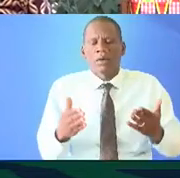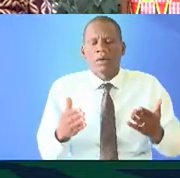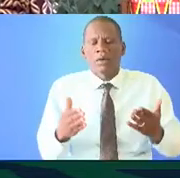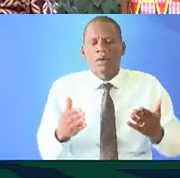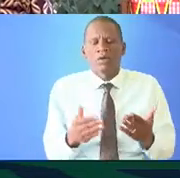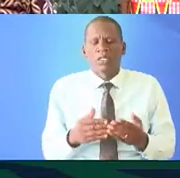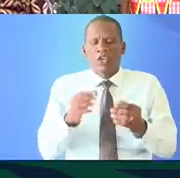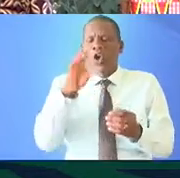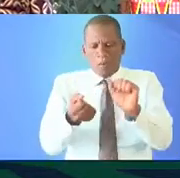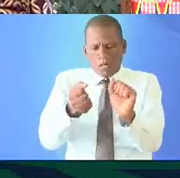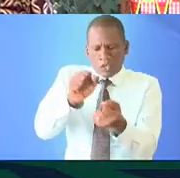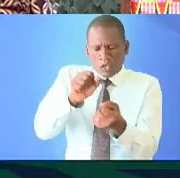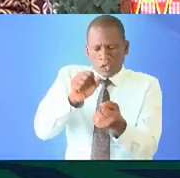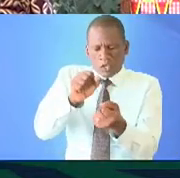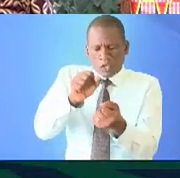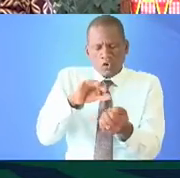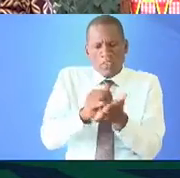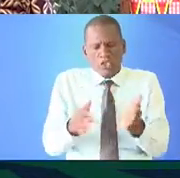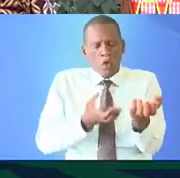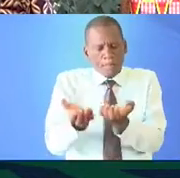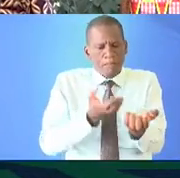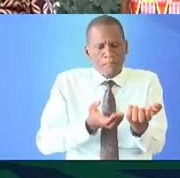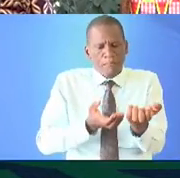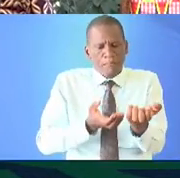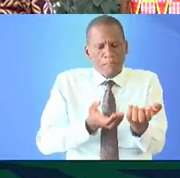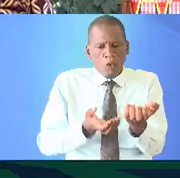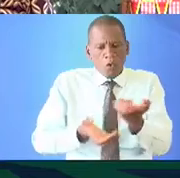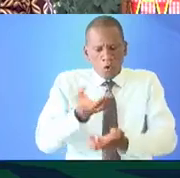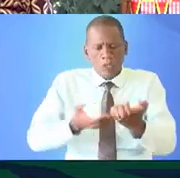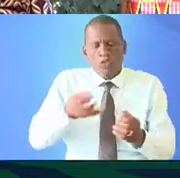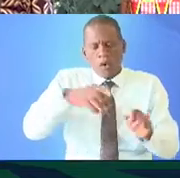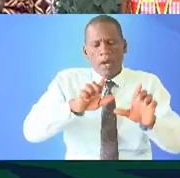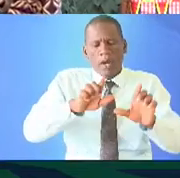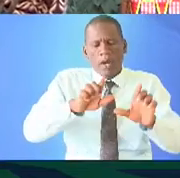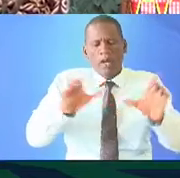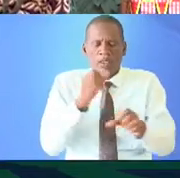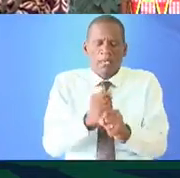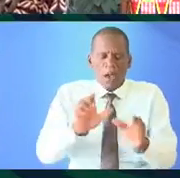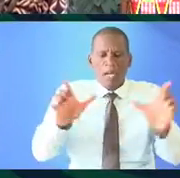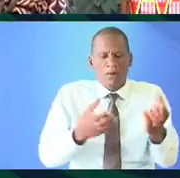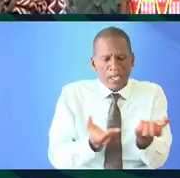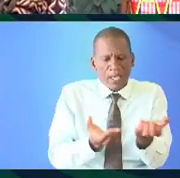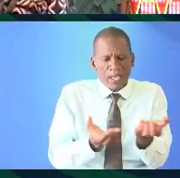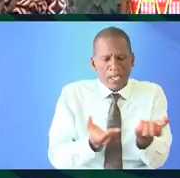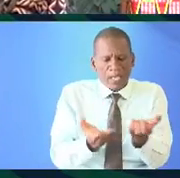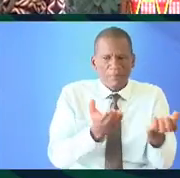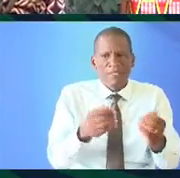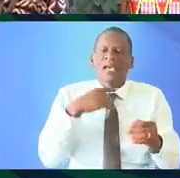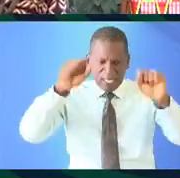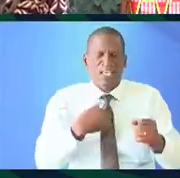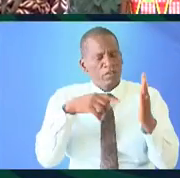of commodification or for that matter commercialization of our languages not say